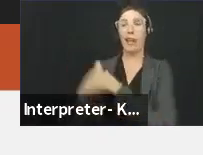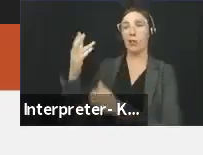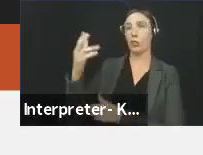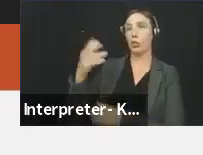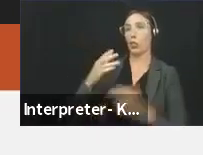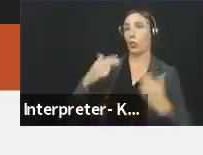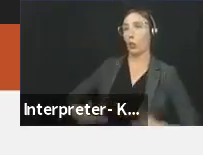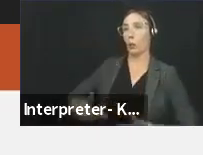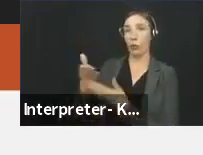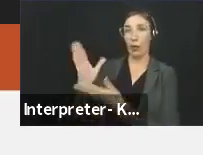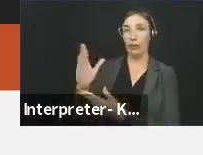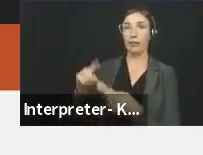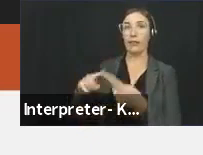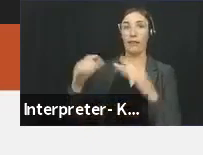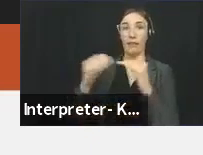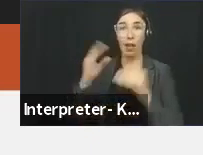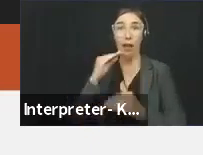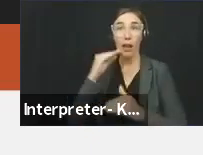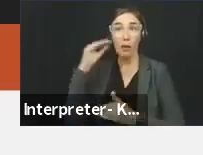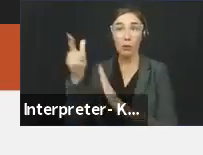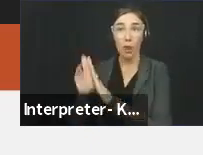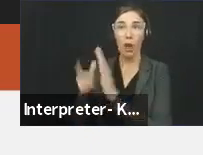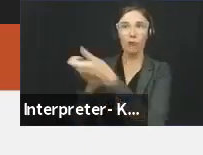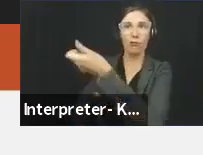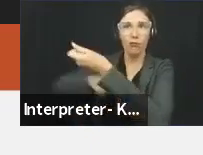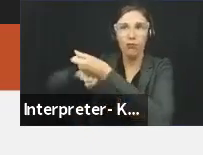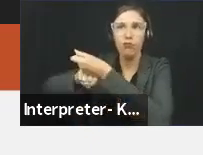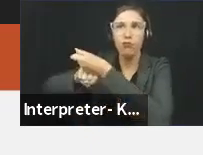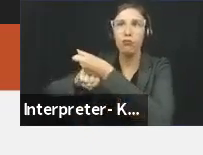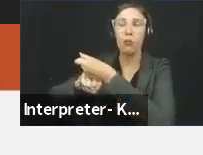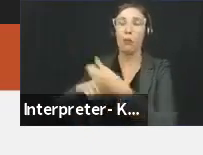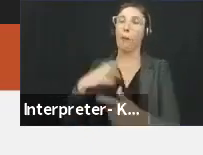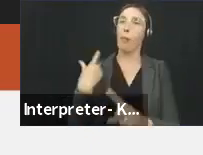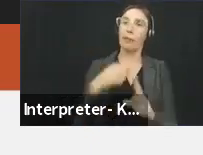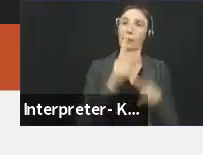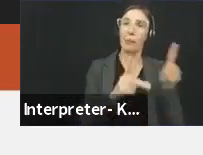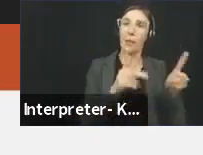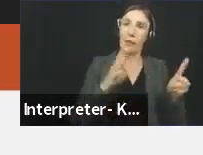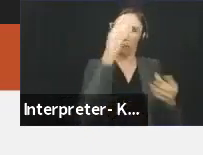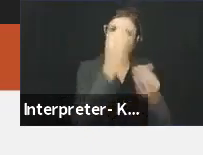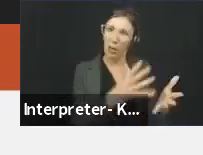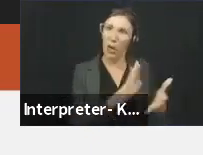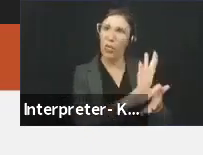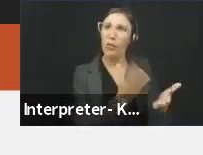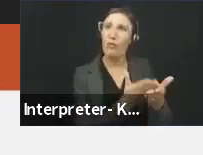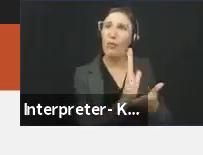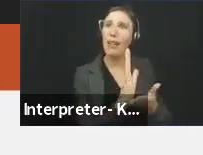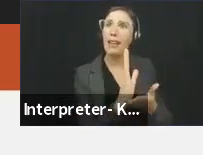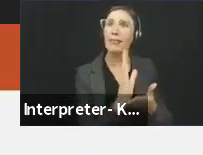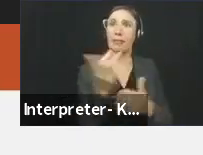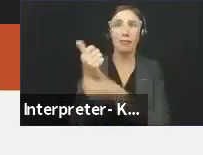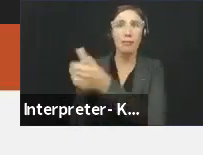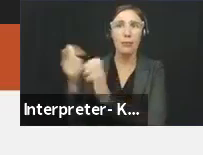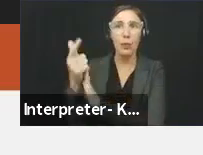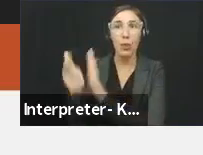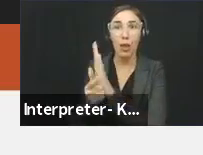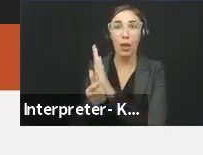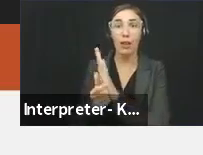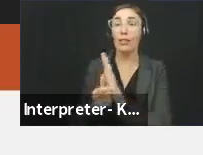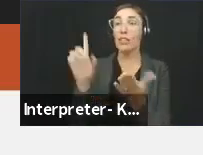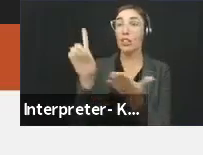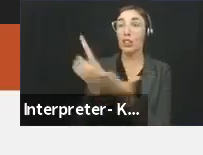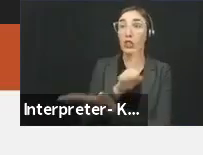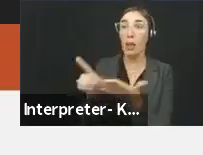county's fair housing law and educates the public about their rights and obligations under these laws. The county's laws prohibit discrimination based on